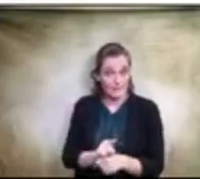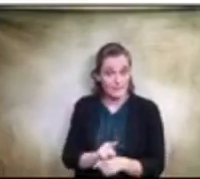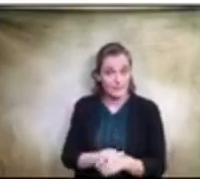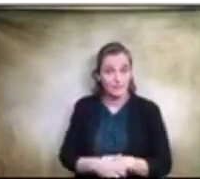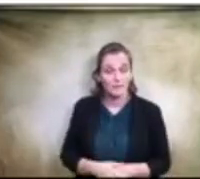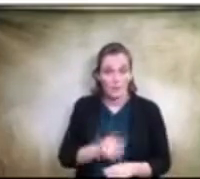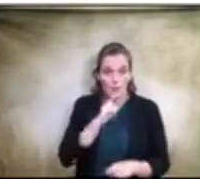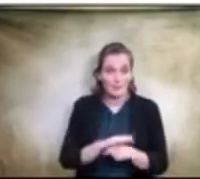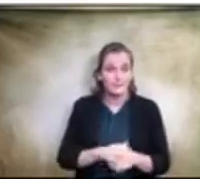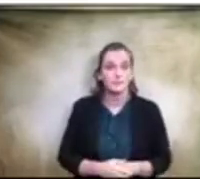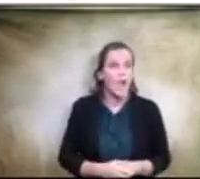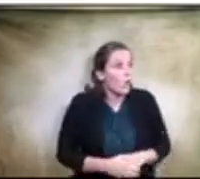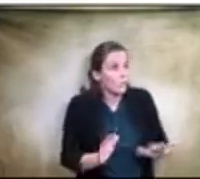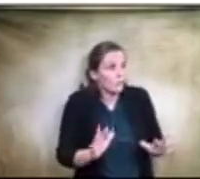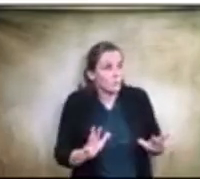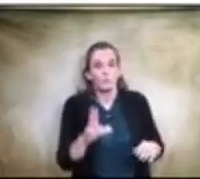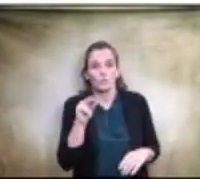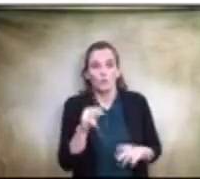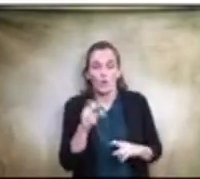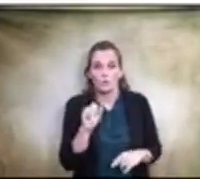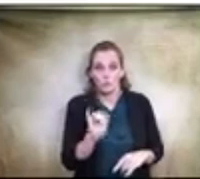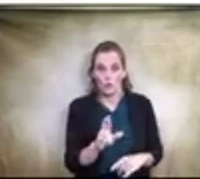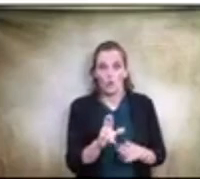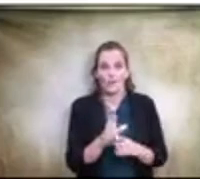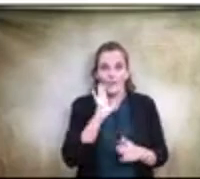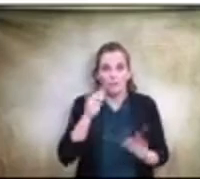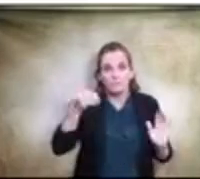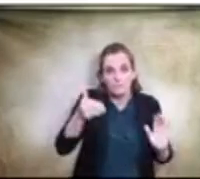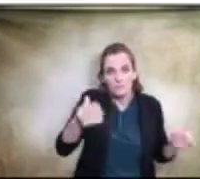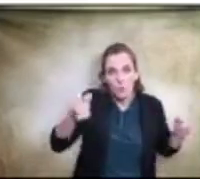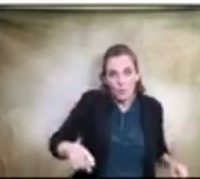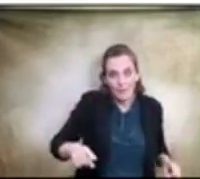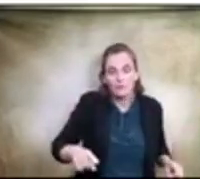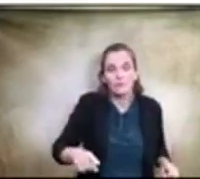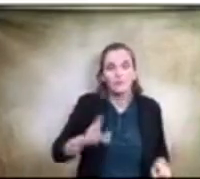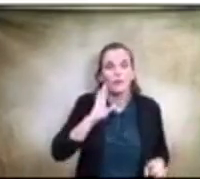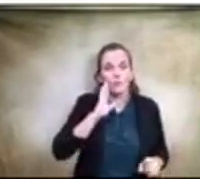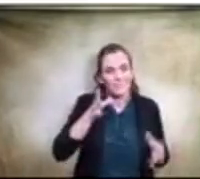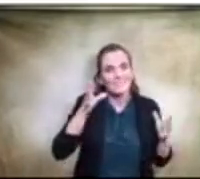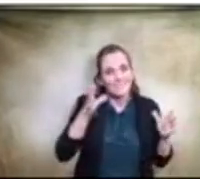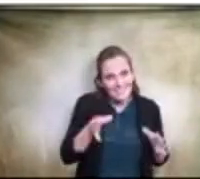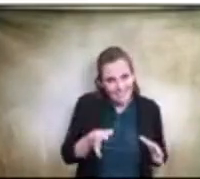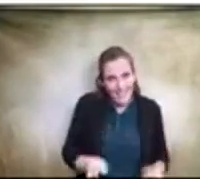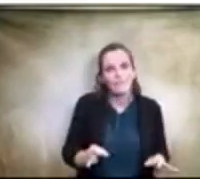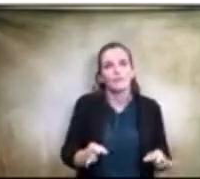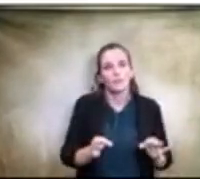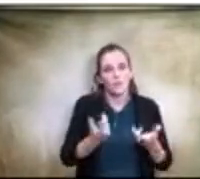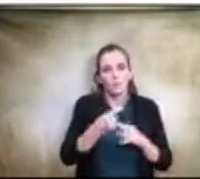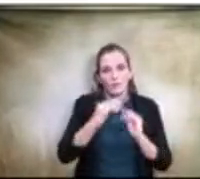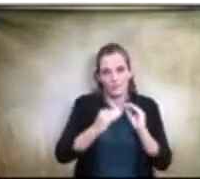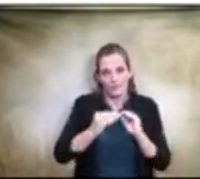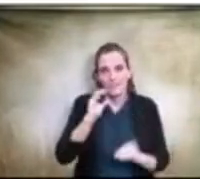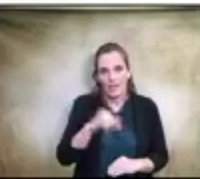We will, um, that, that is forthcoming. And we will definitely be moving in that direction. What has happened here